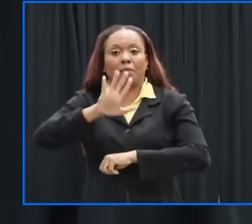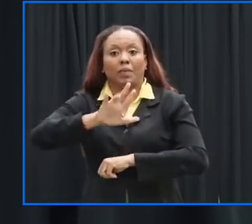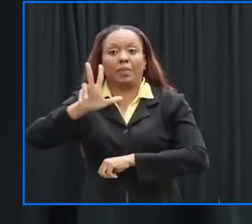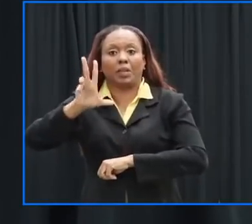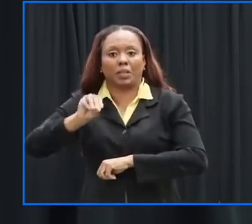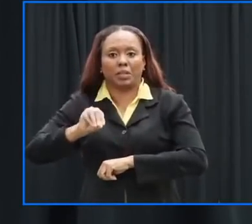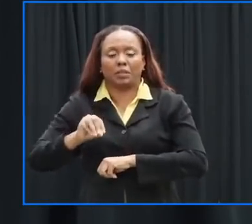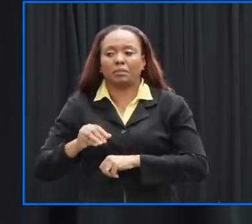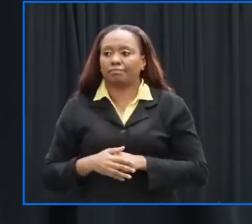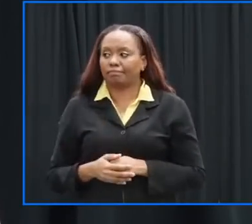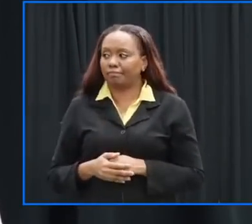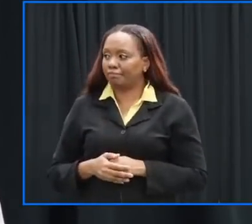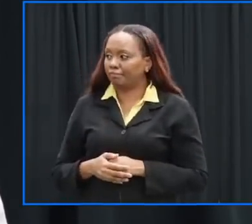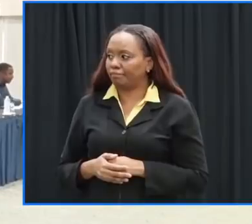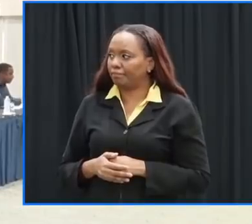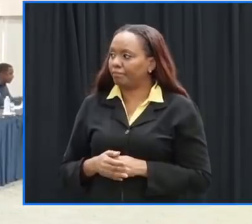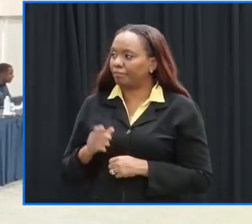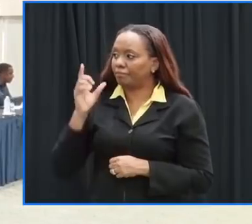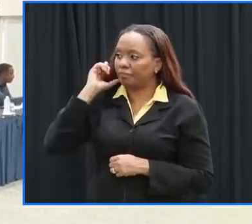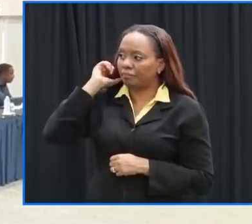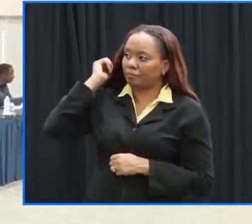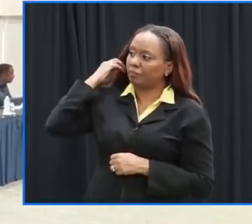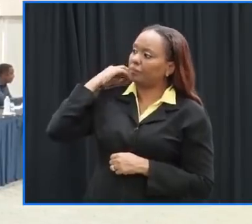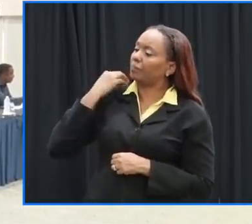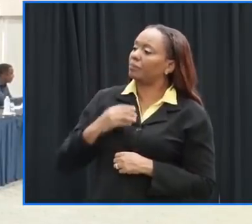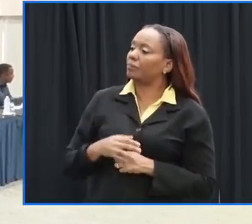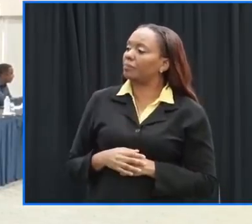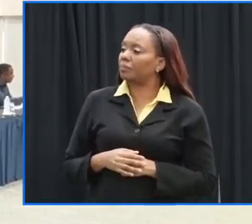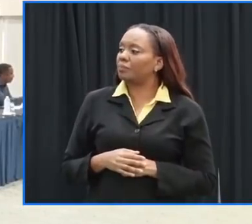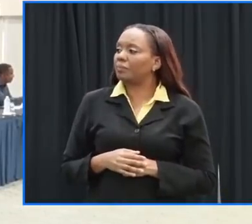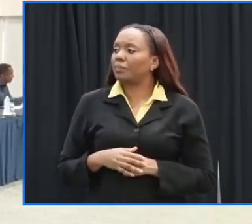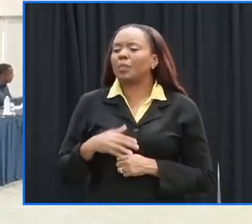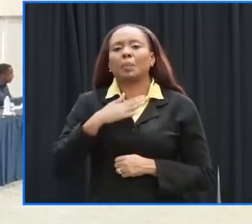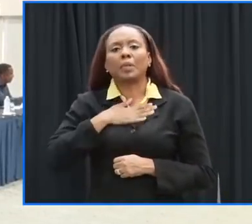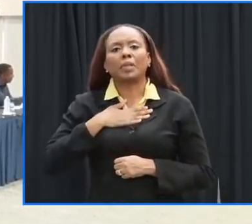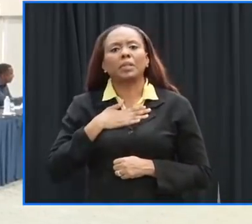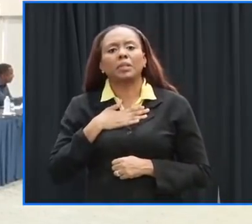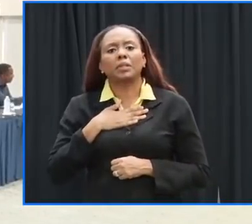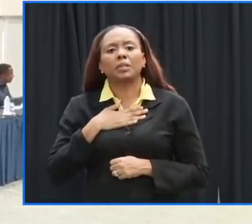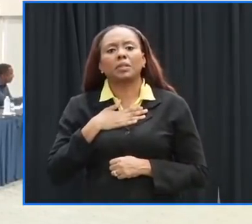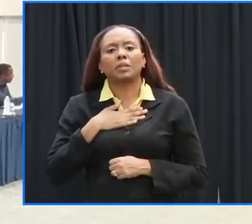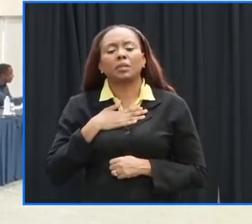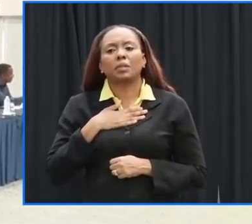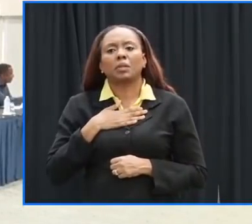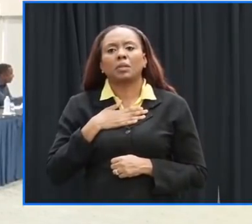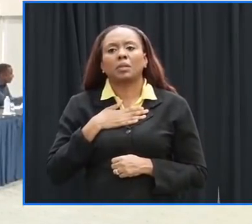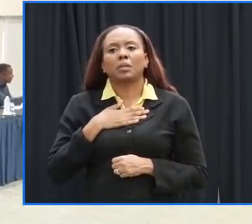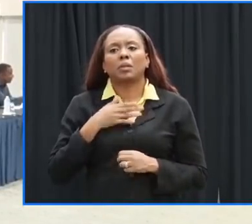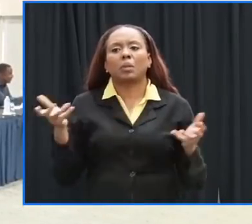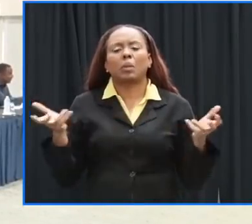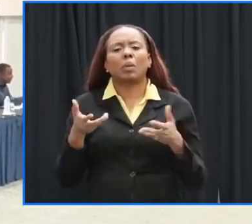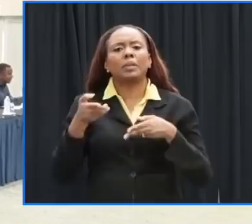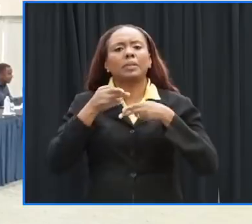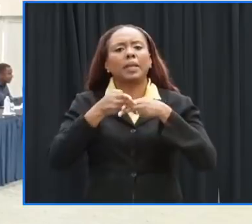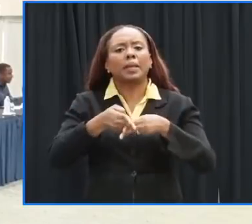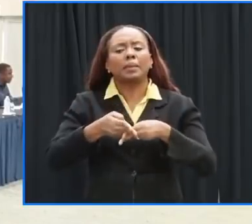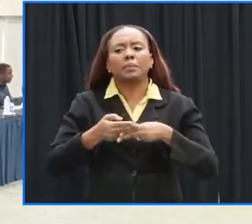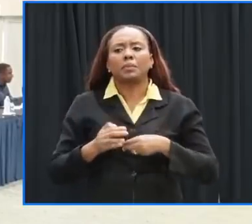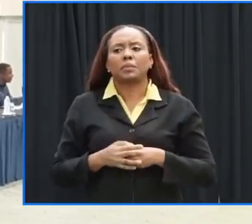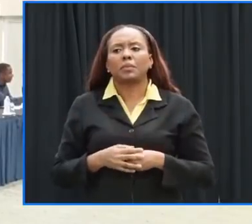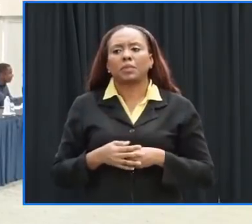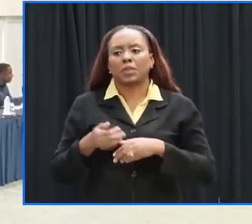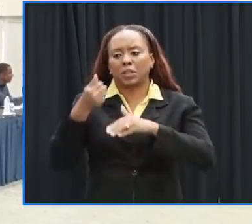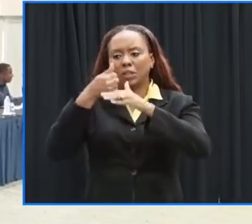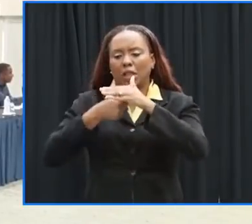mr minister um miss adamson just please for clarity can you just give the names of the shelters and in